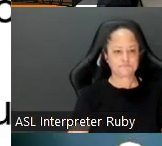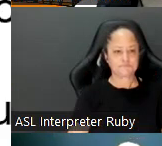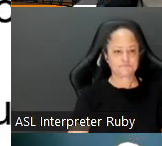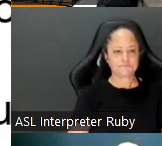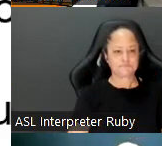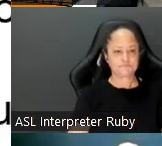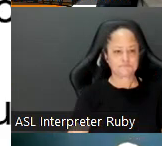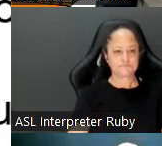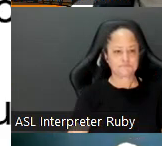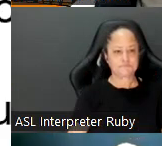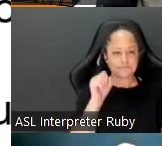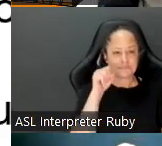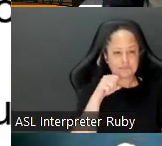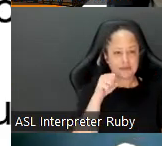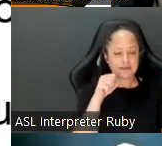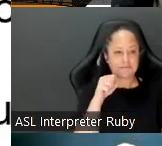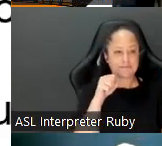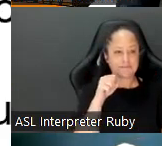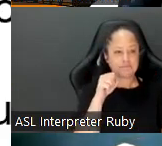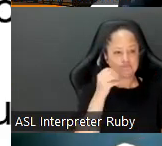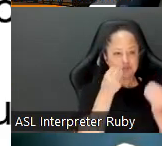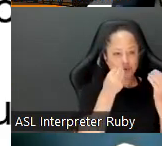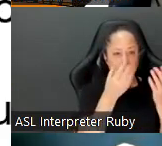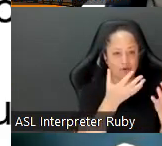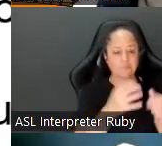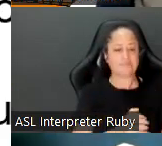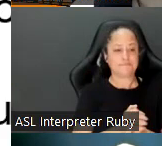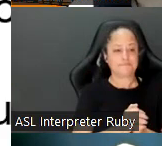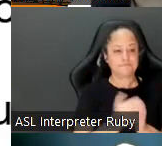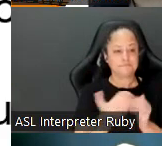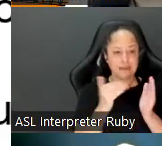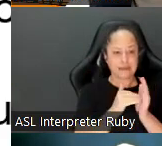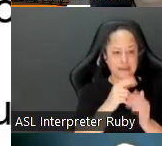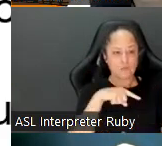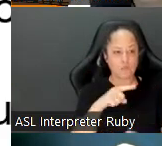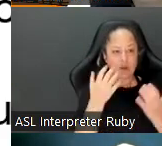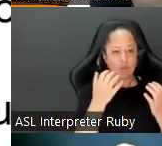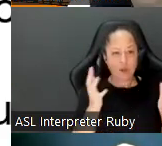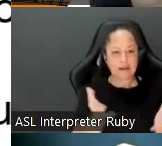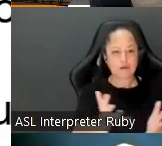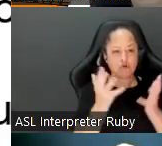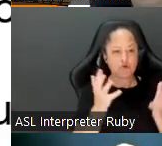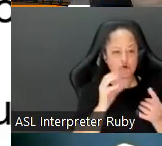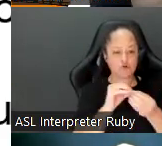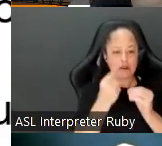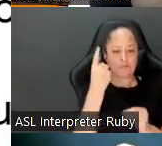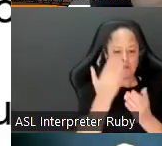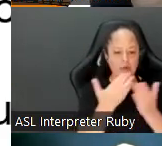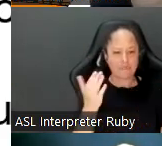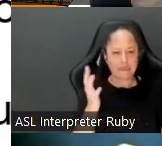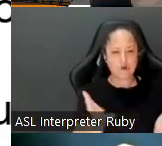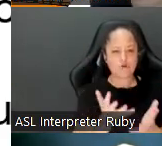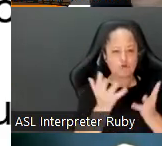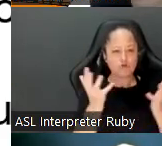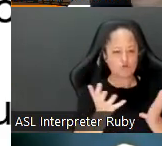oops yeah and so just so you know um again we really want to encourage and the number one thing we want to encourage is